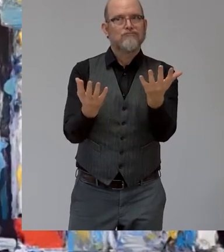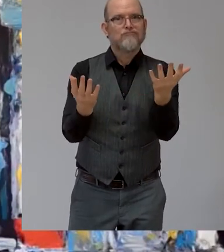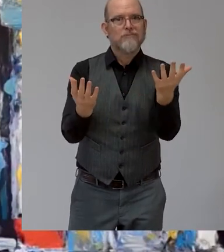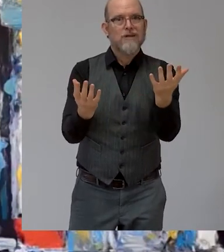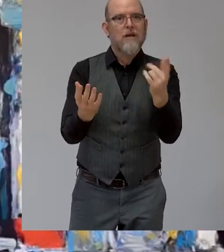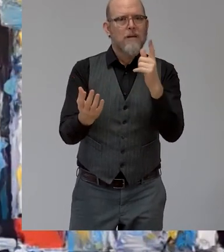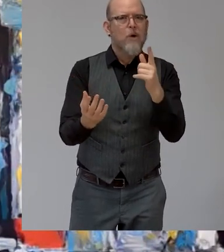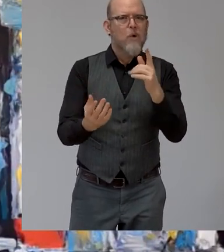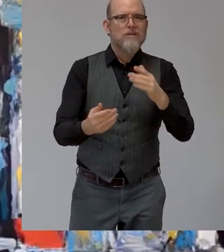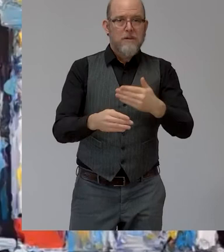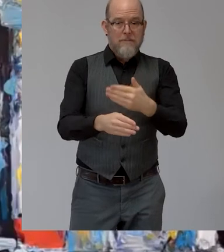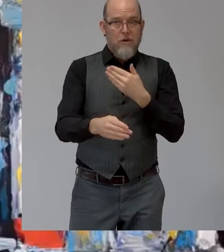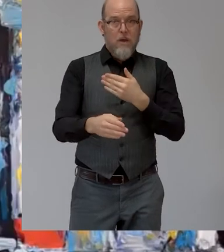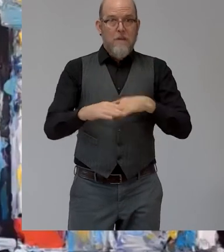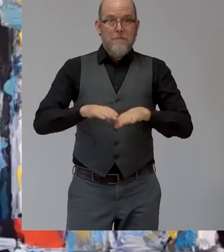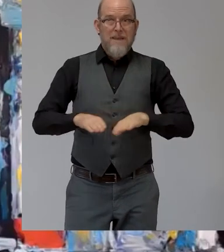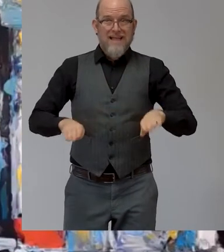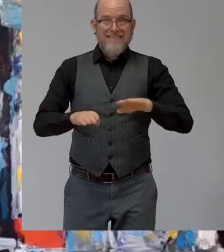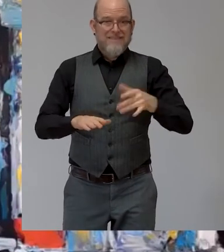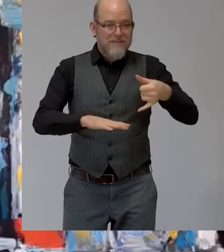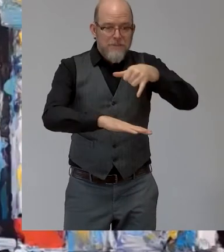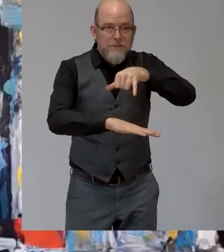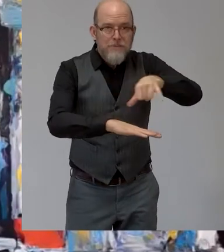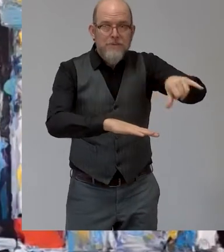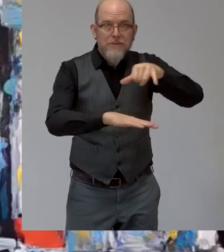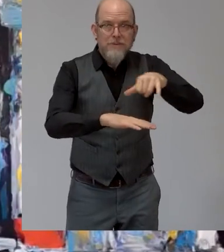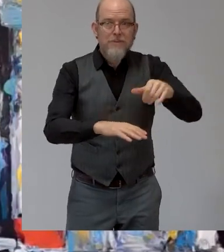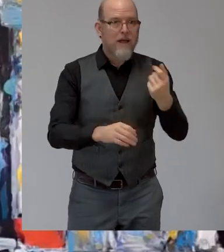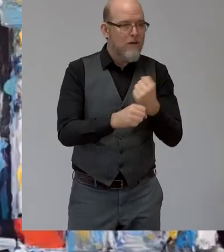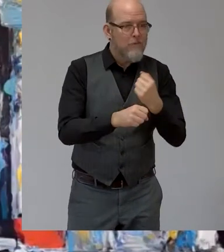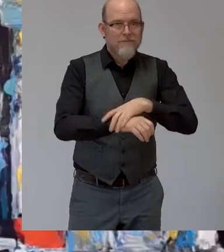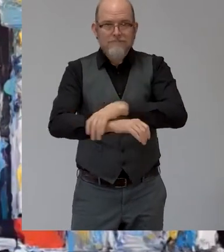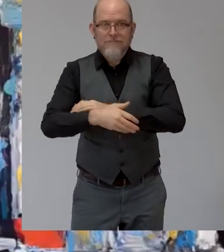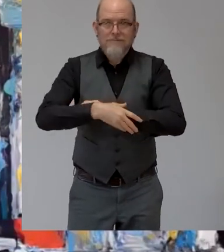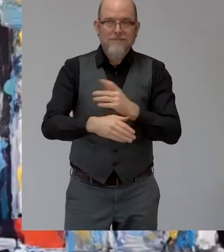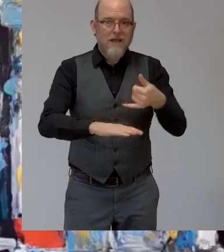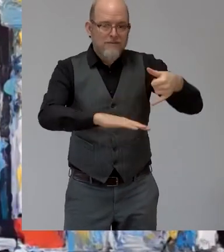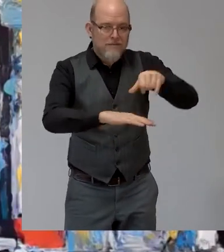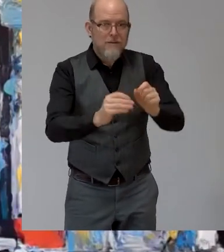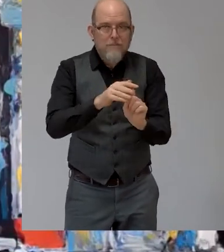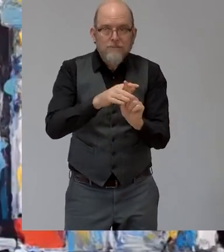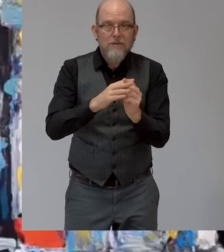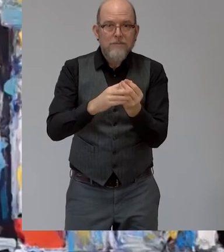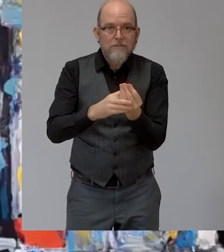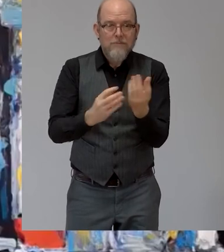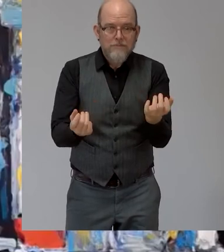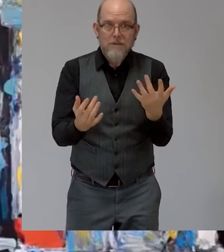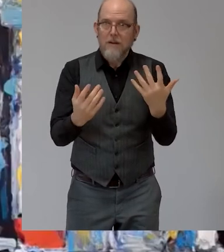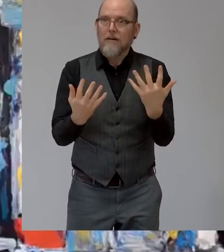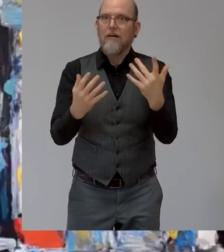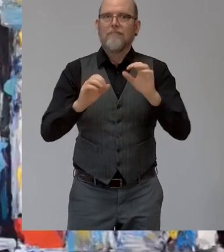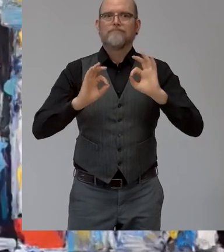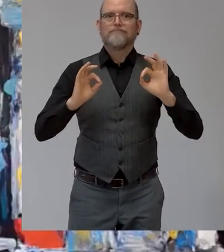the soil they are planted in is nourished enough and watered uh so um uh you know training the managers uh